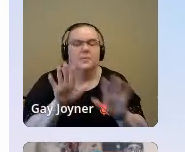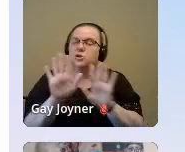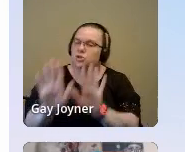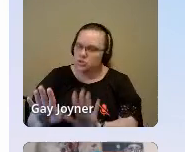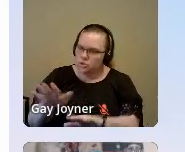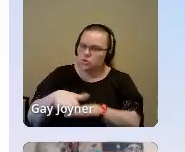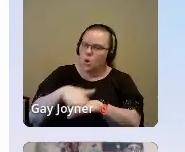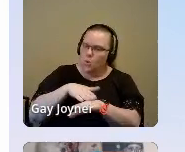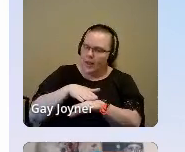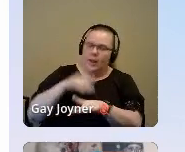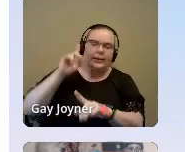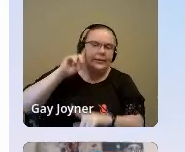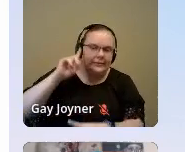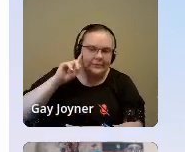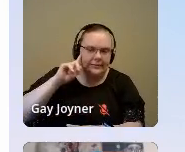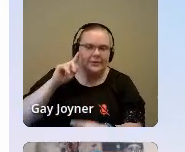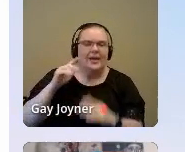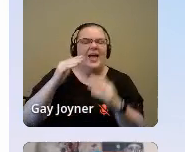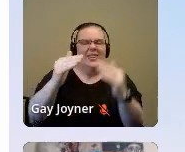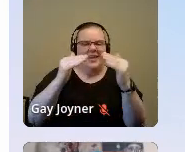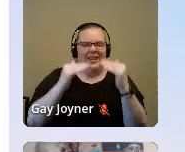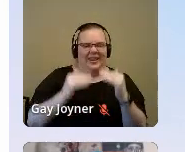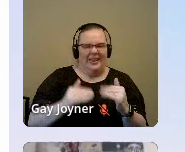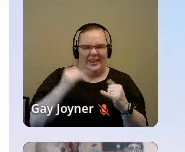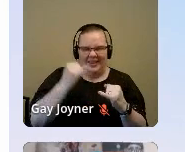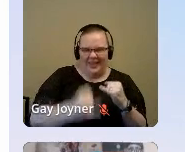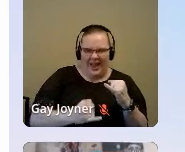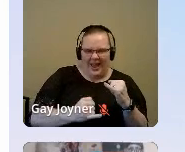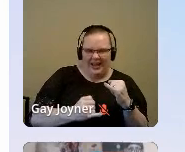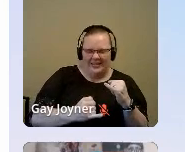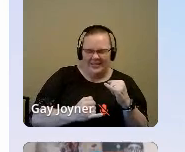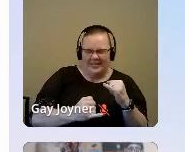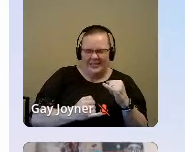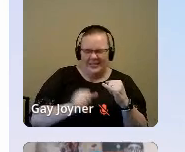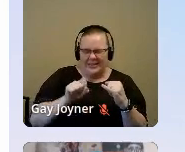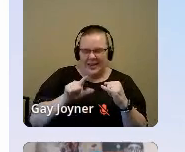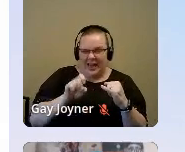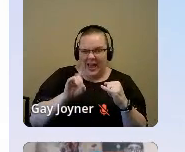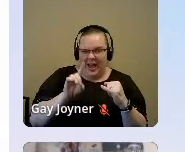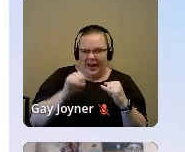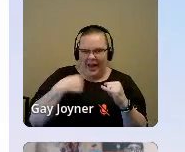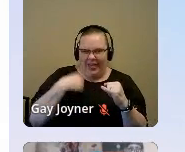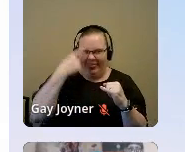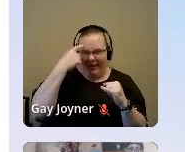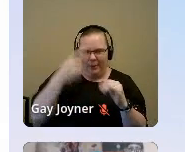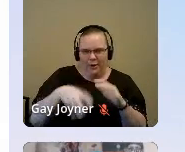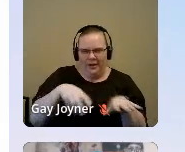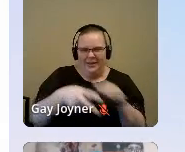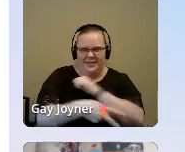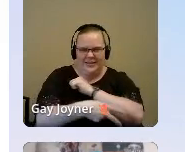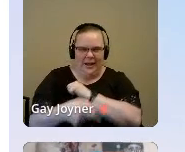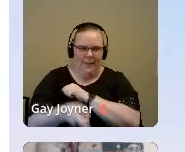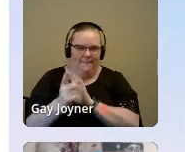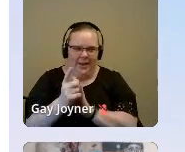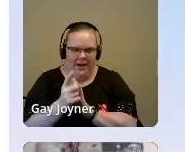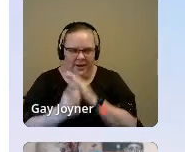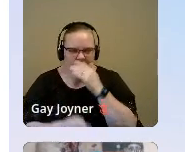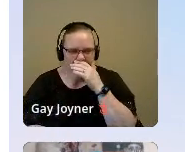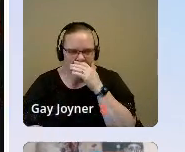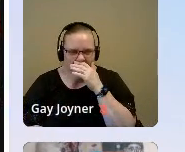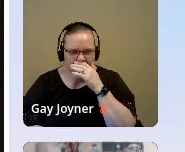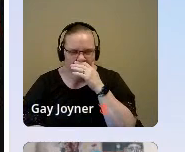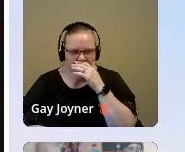And if we can skip to the very last, very, very last slide, I'm going to steal a minute because I think it's important. Well,